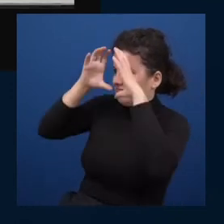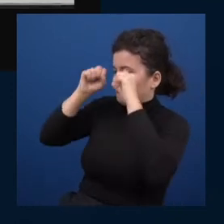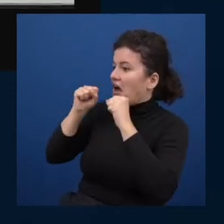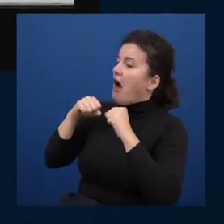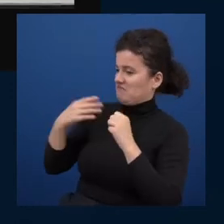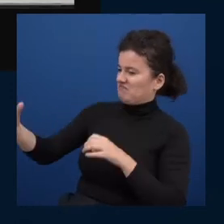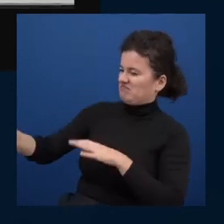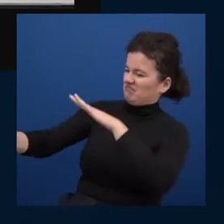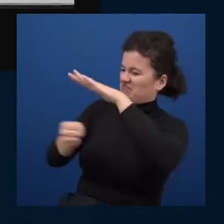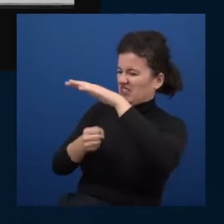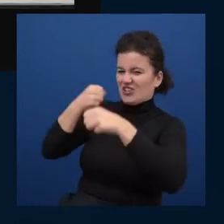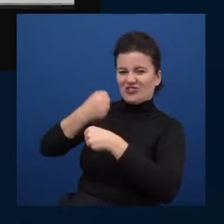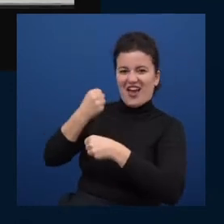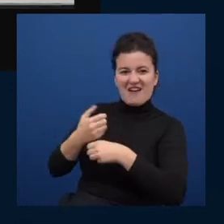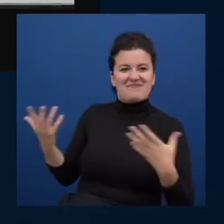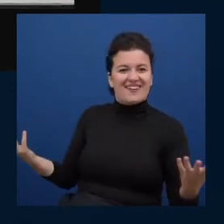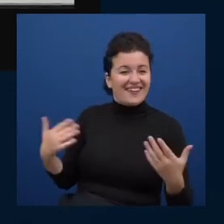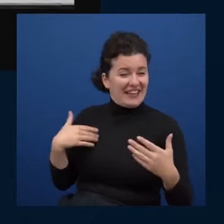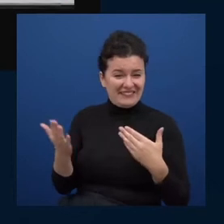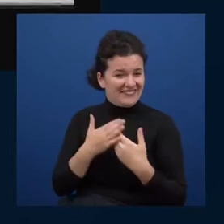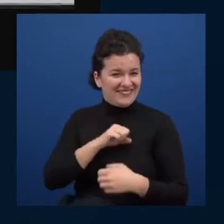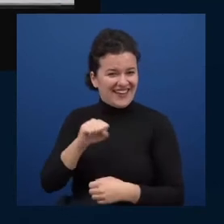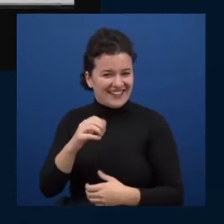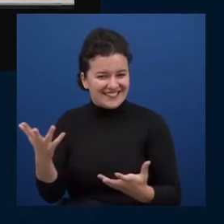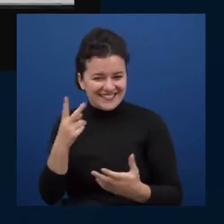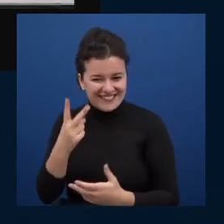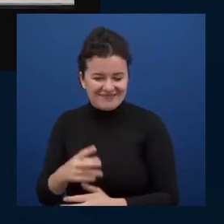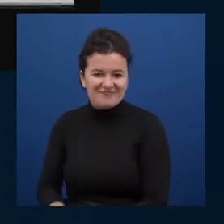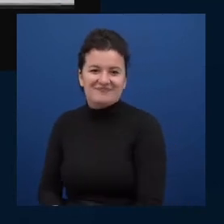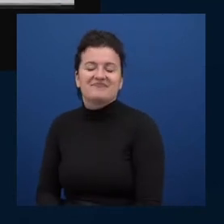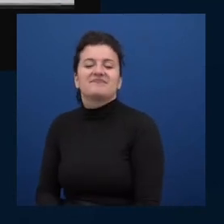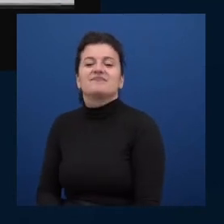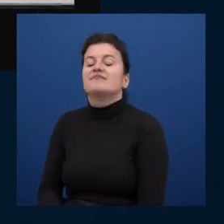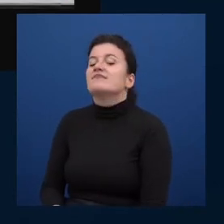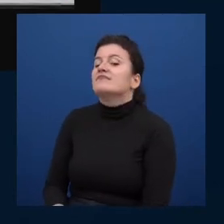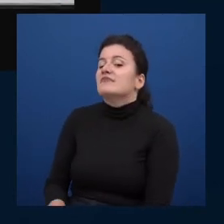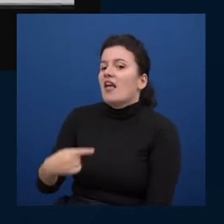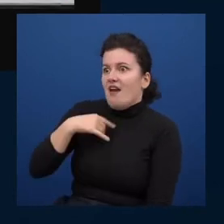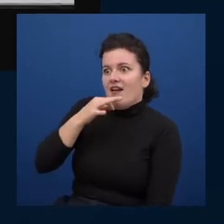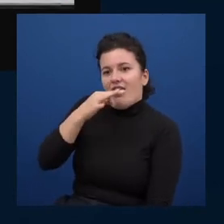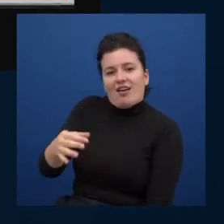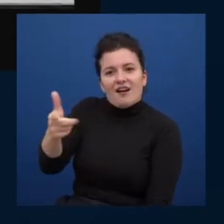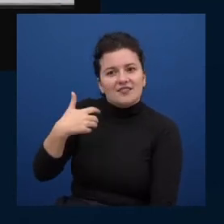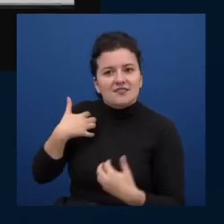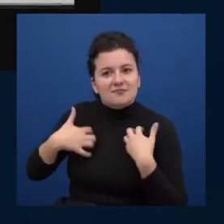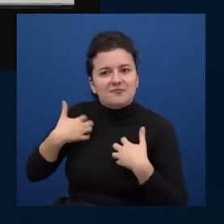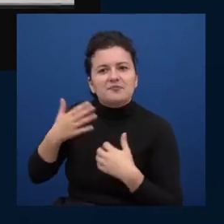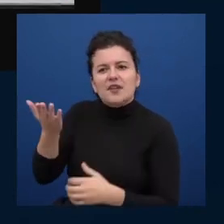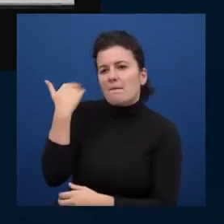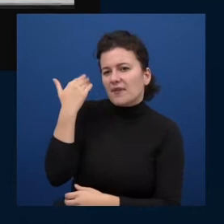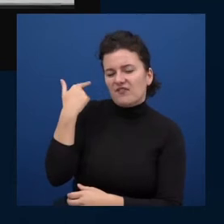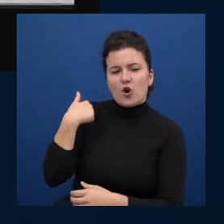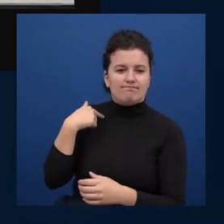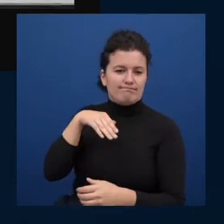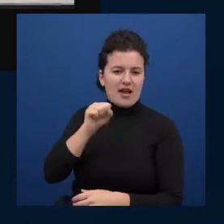like uh maybe i'd love to ask you a question like one when i when i joined microsoft i